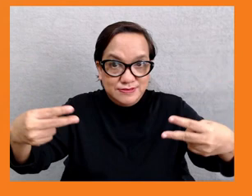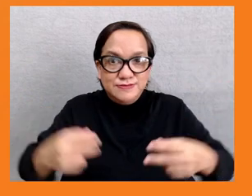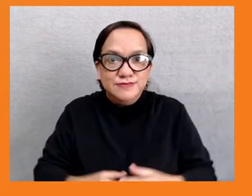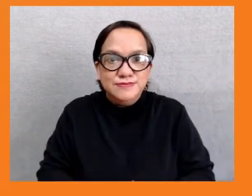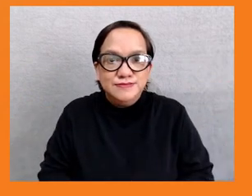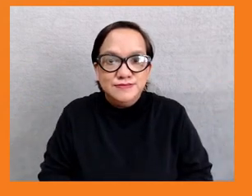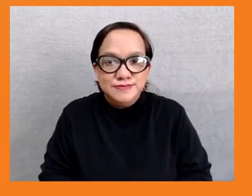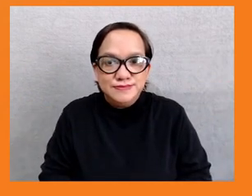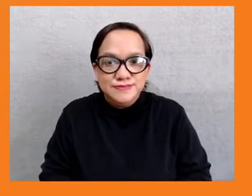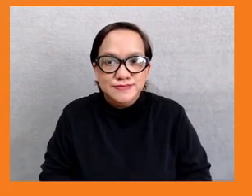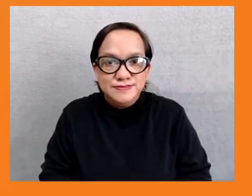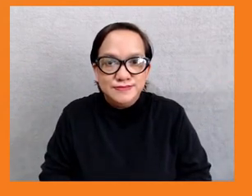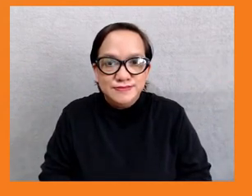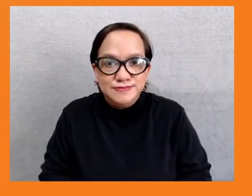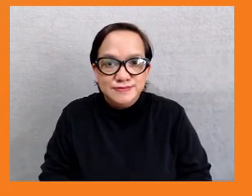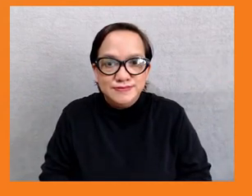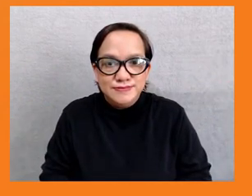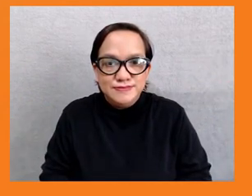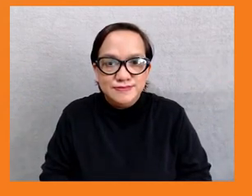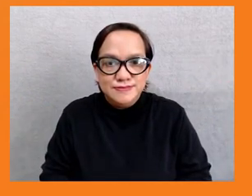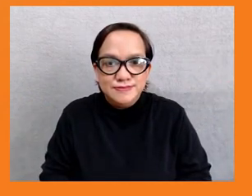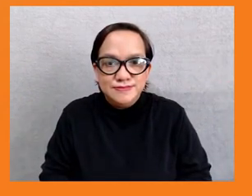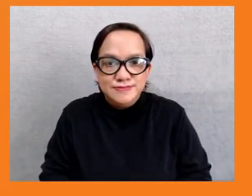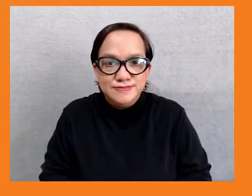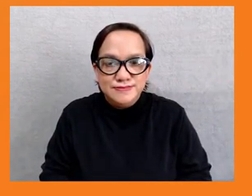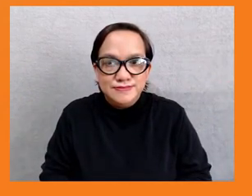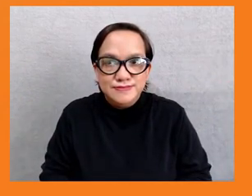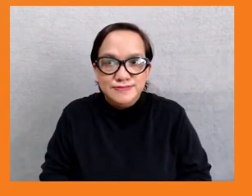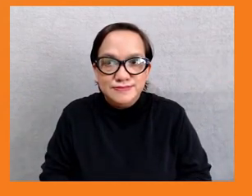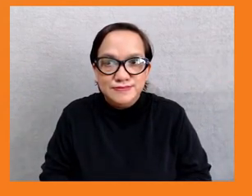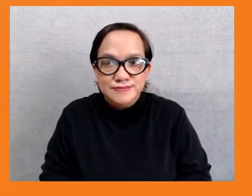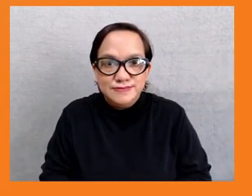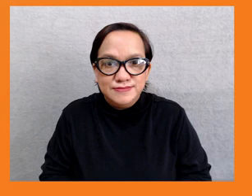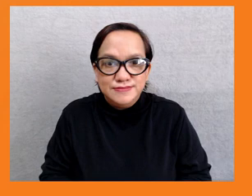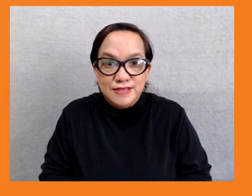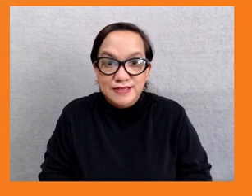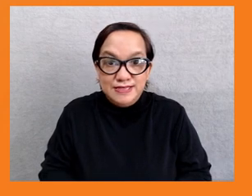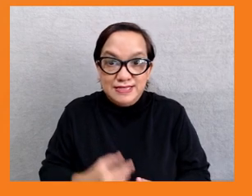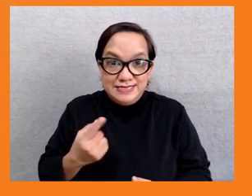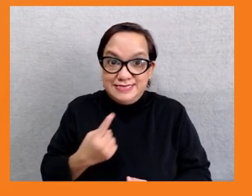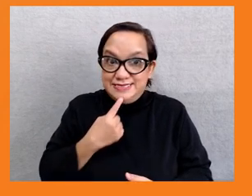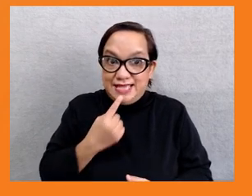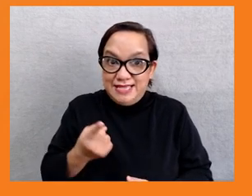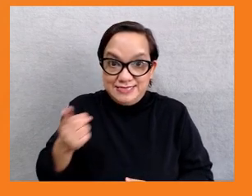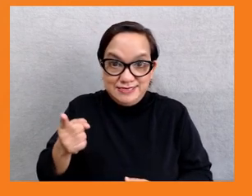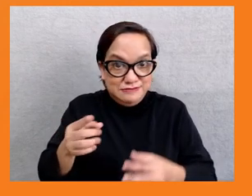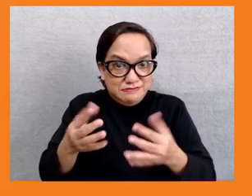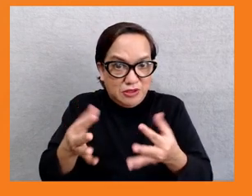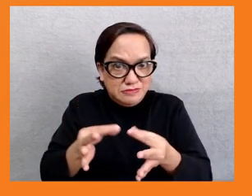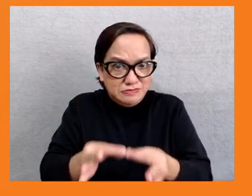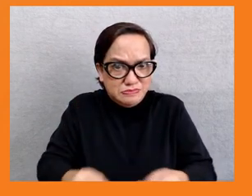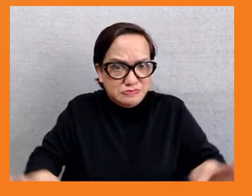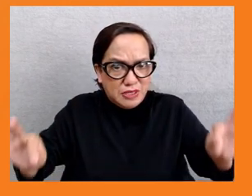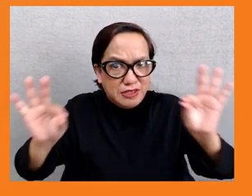So, as Myra already said, one of the key messages of the report is that COVID-19 has exacerbated